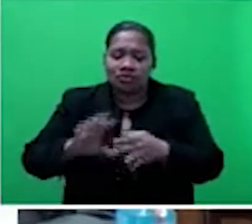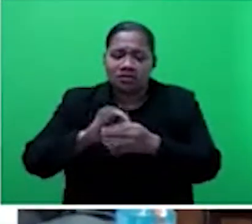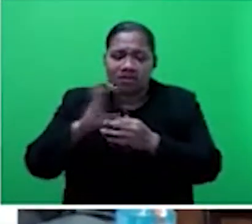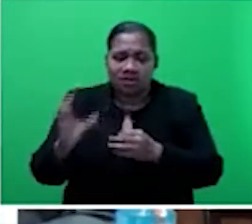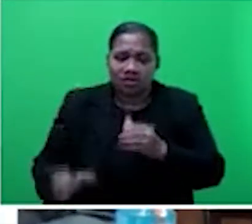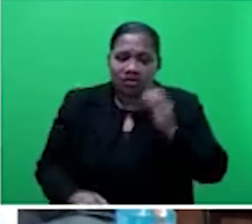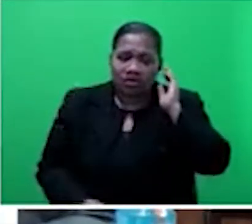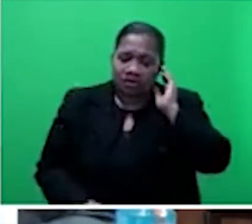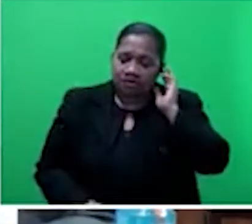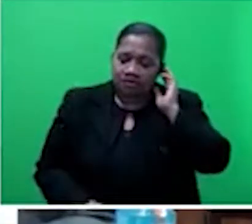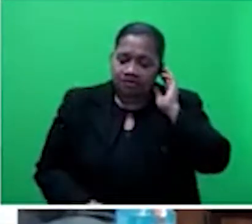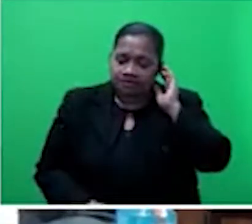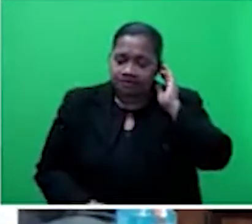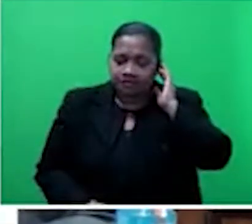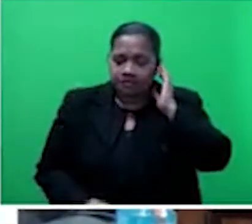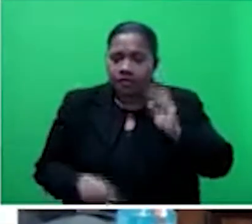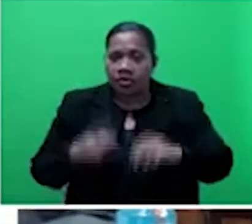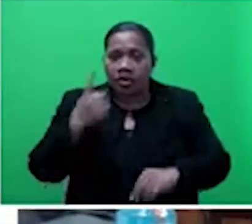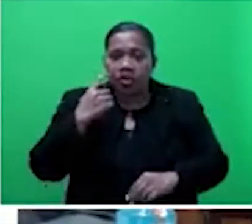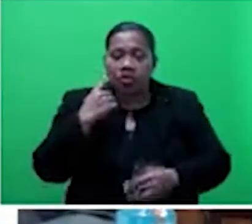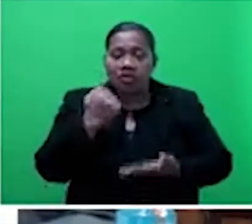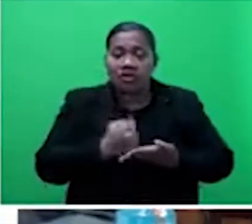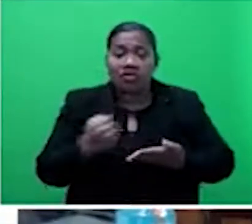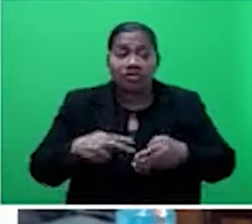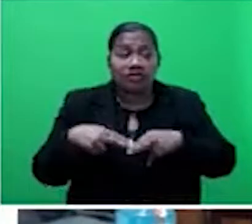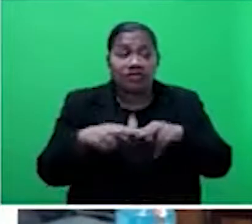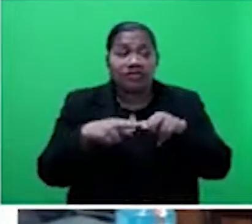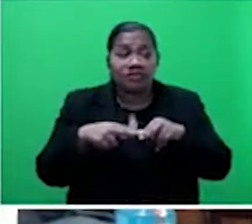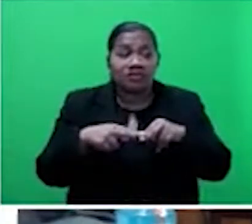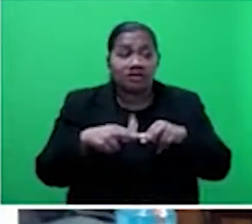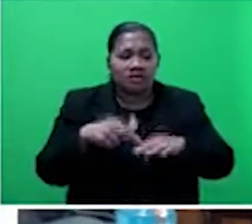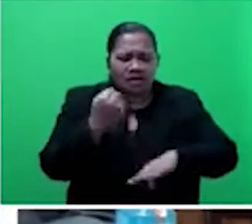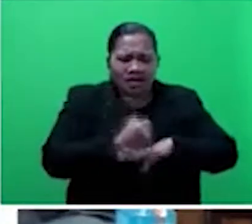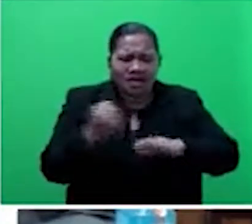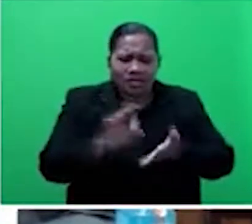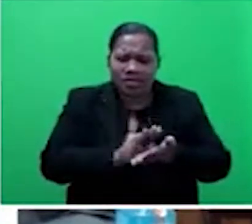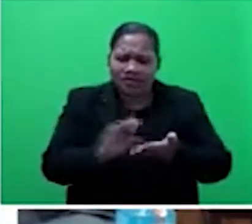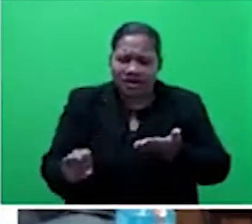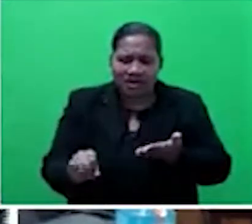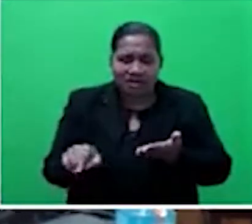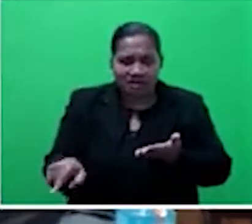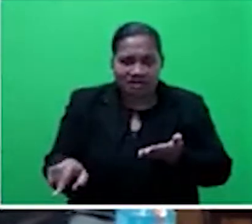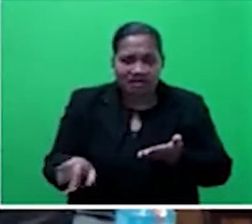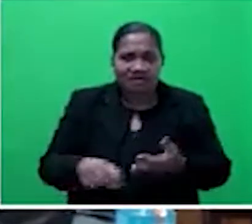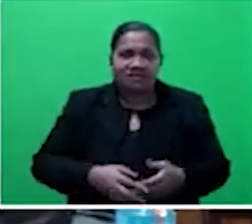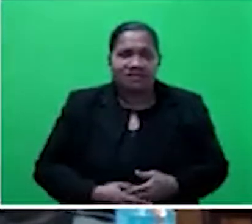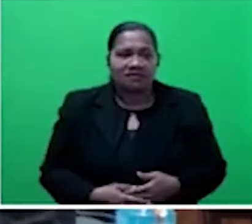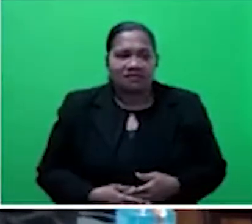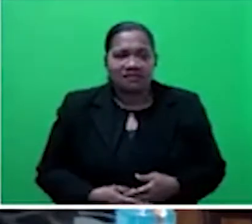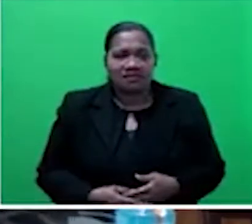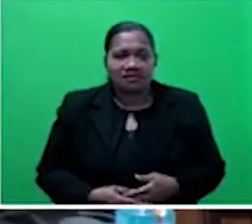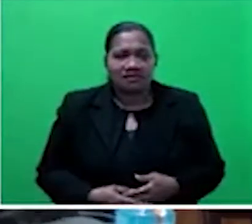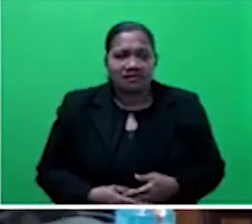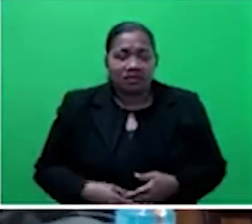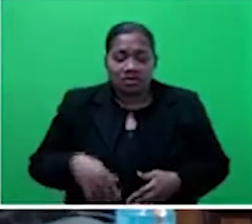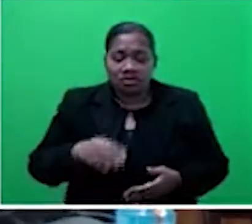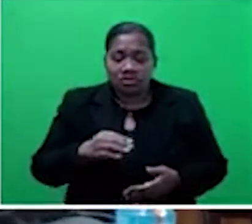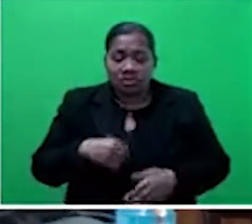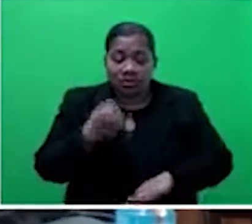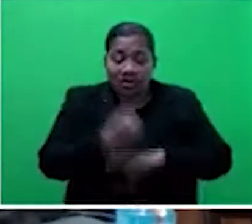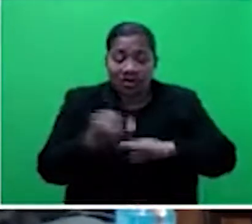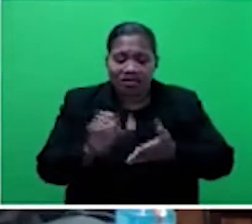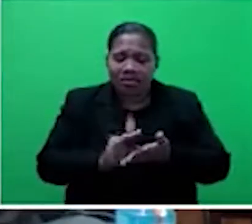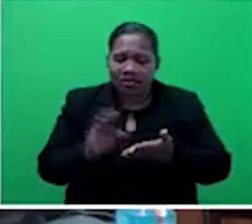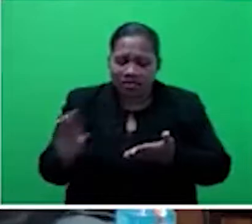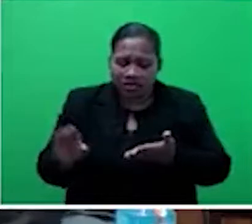Water Authority Fiji, Mr. Speaker, funded by government. It's funded by government, sir. So the government will be funding this tax.